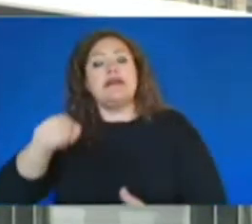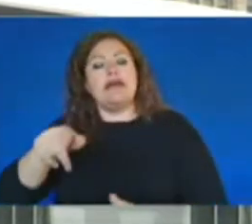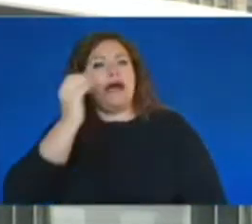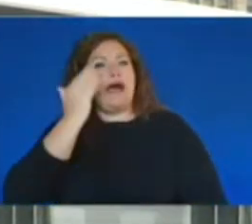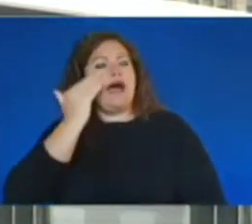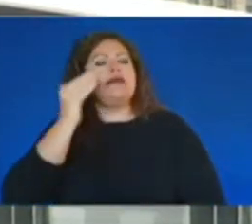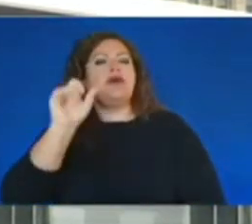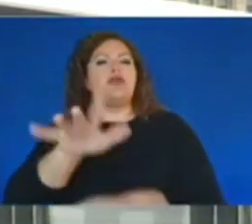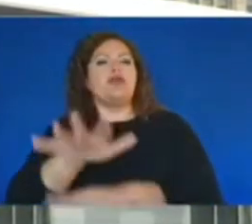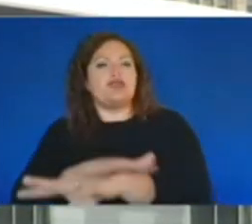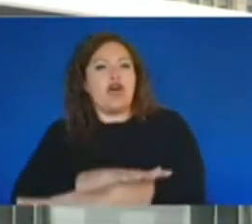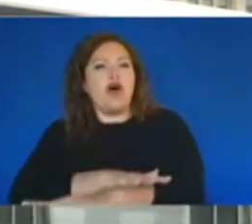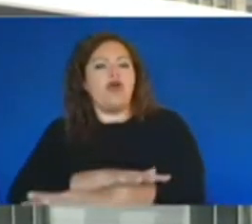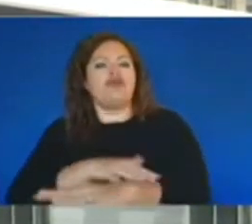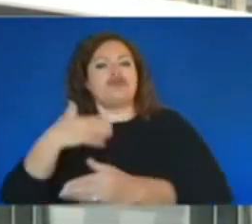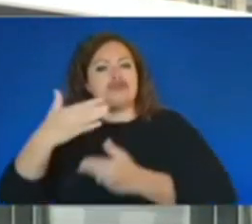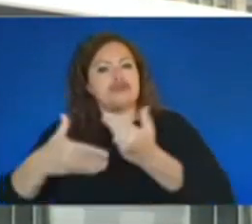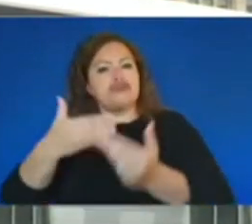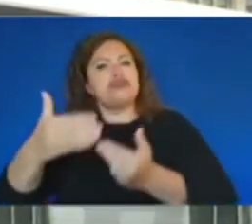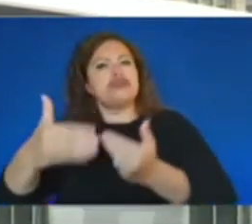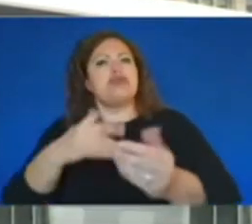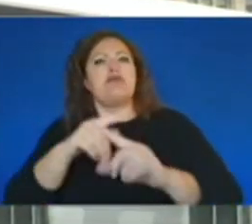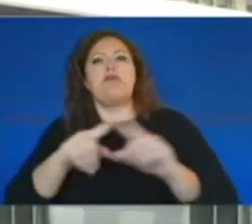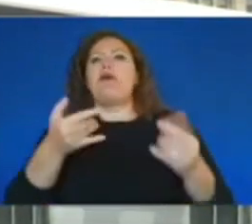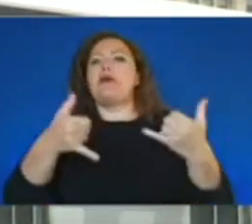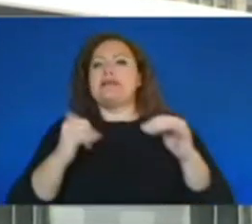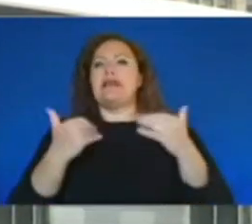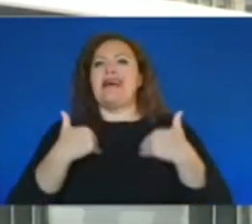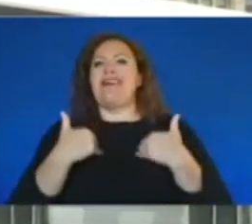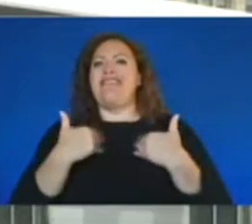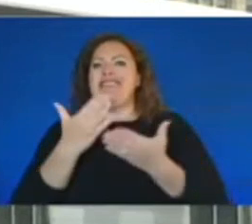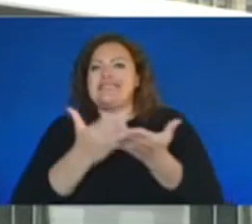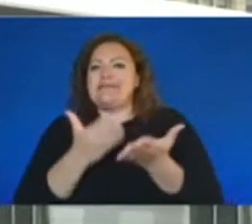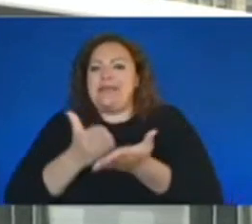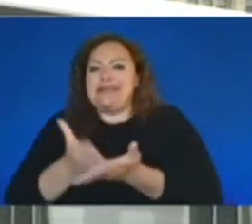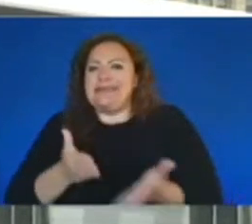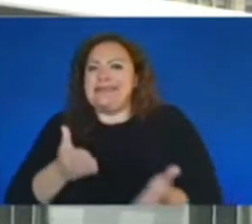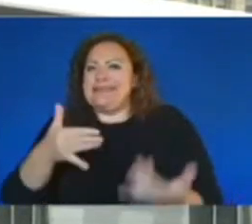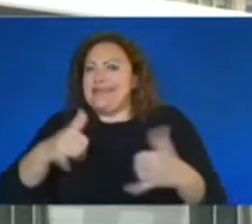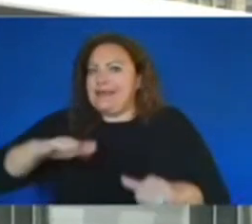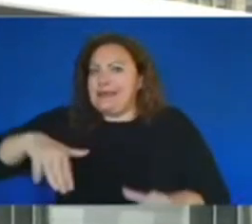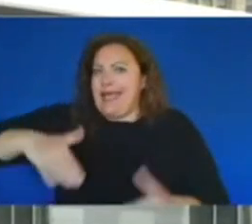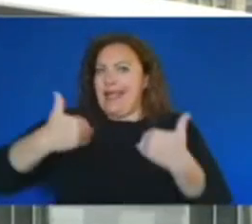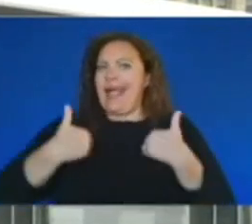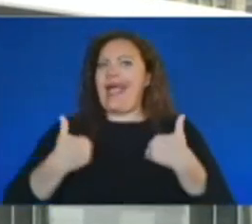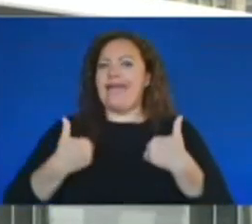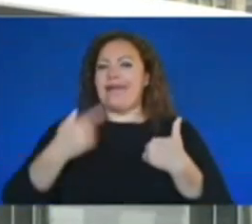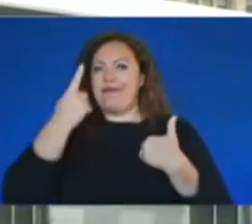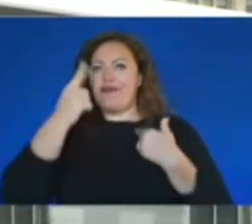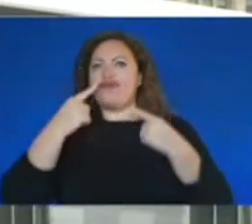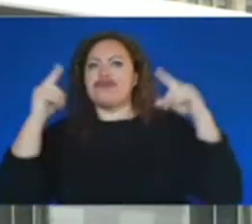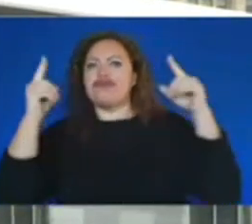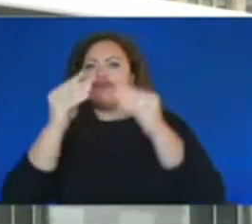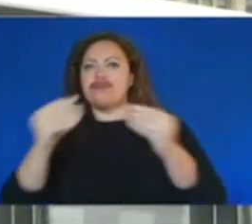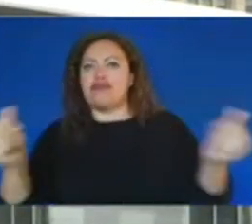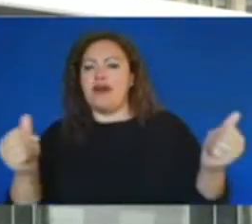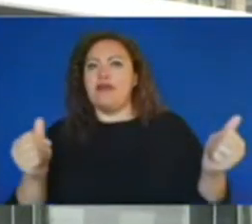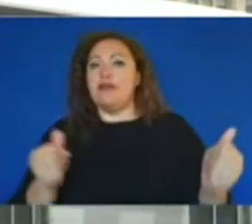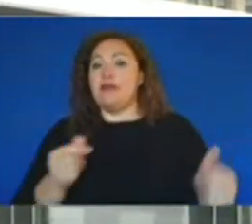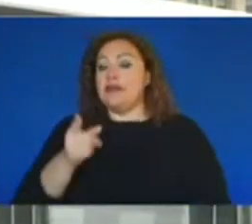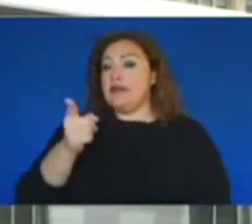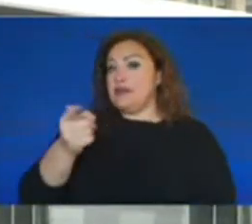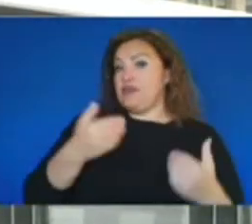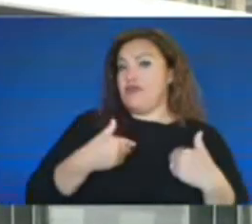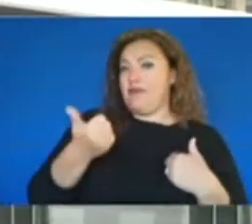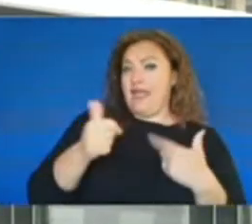obviously don't have that one piece or those couple of pieces that we need to successfully resolve this case. Would you say, do you all have any major leads or have made